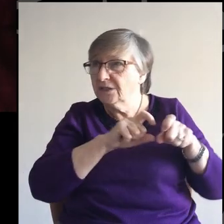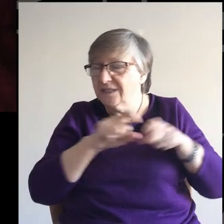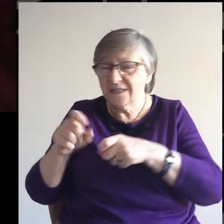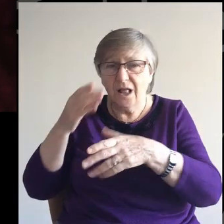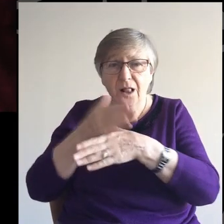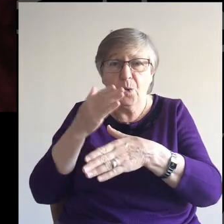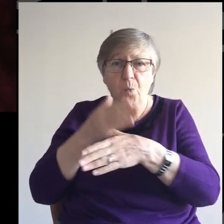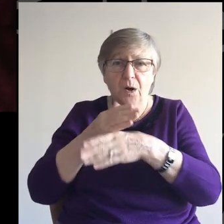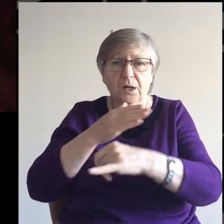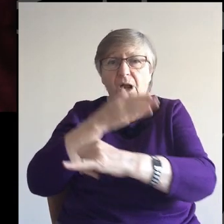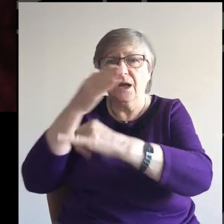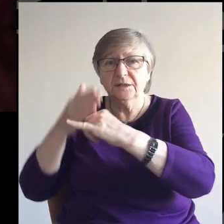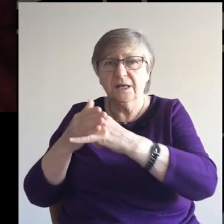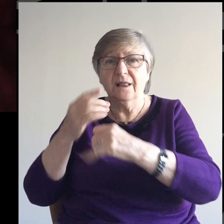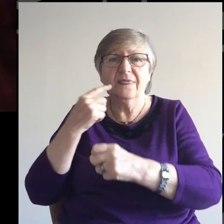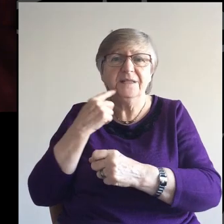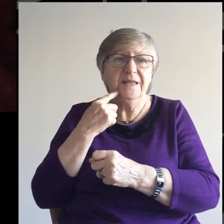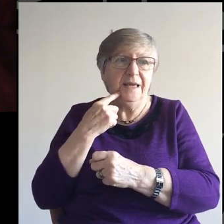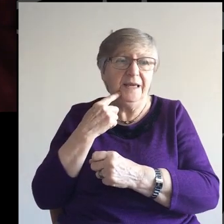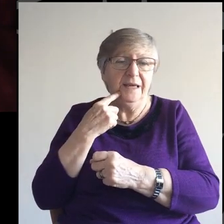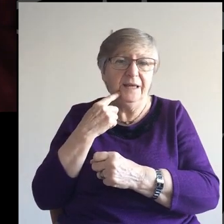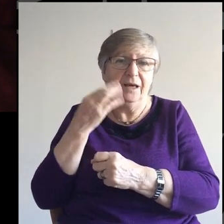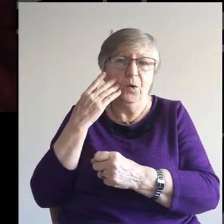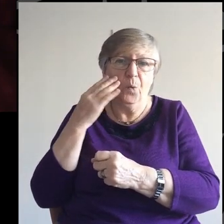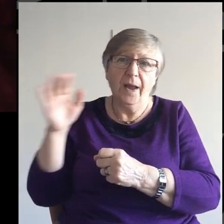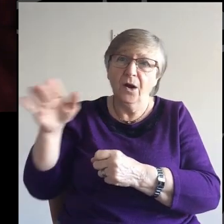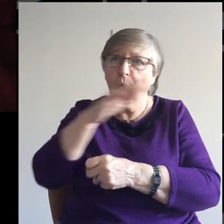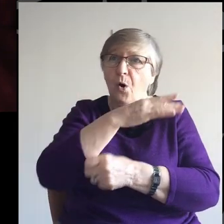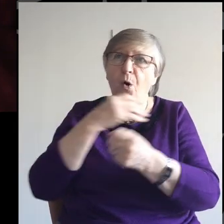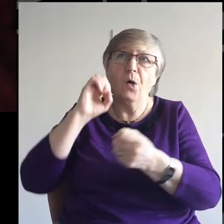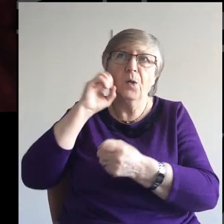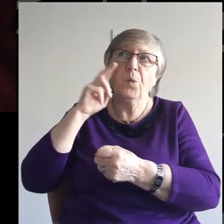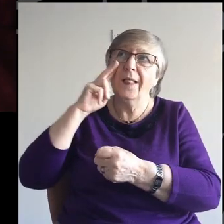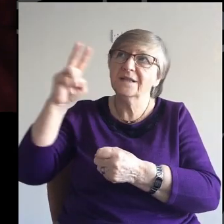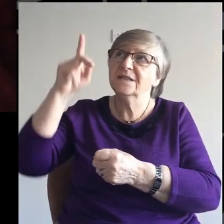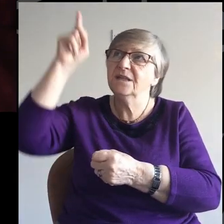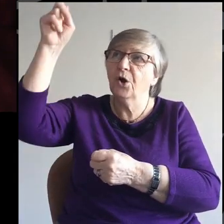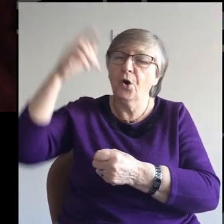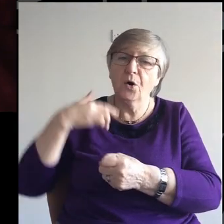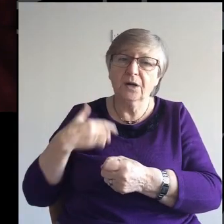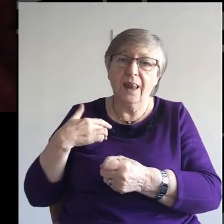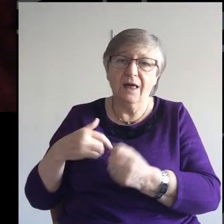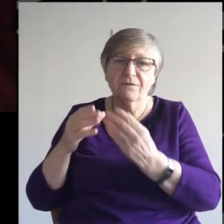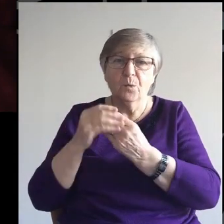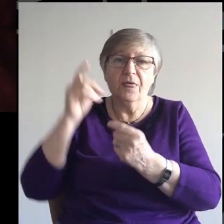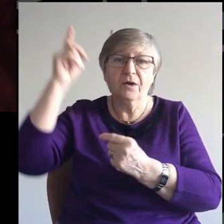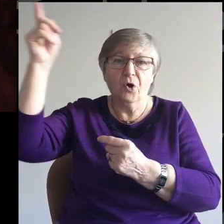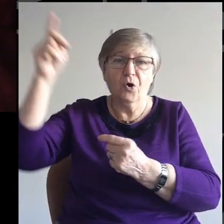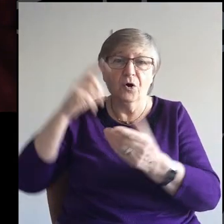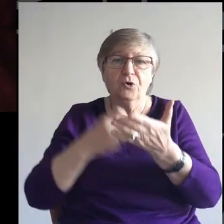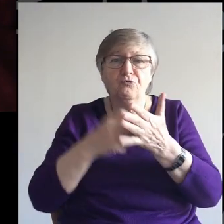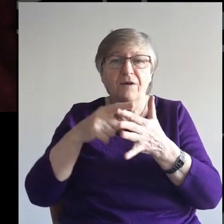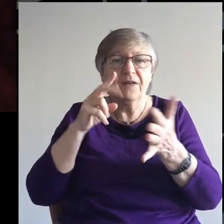found described in these few verses in Revelation with which we began our service.